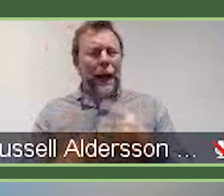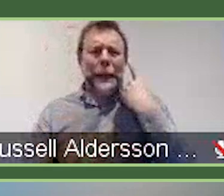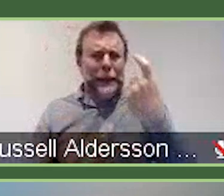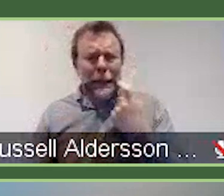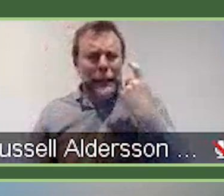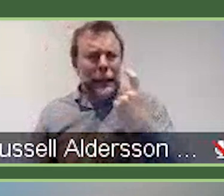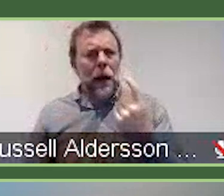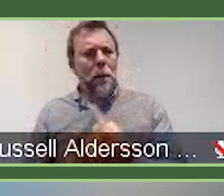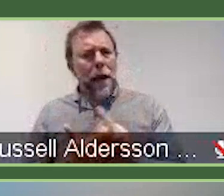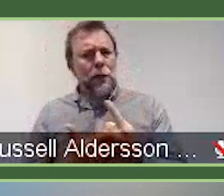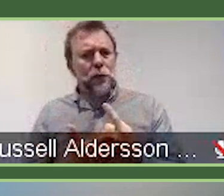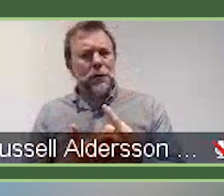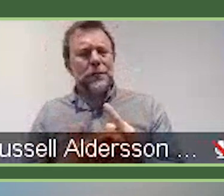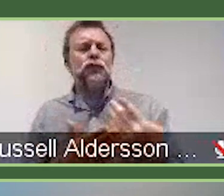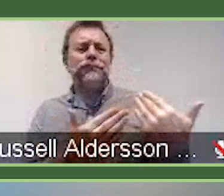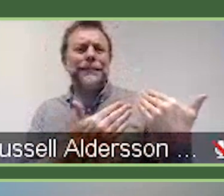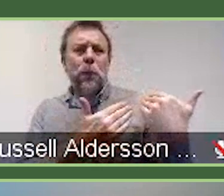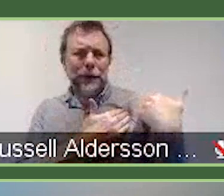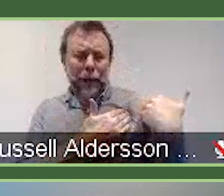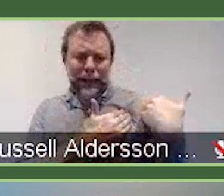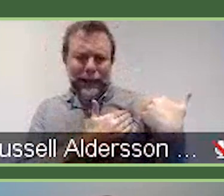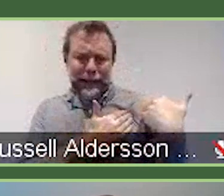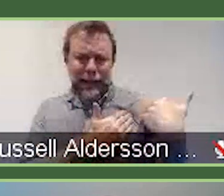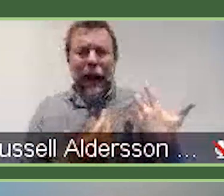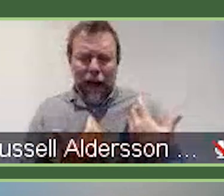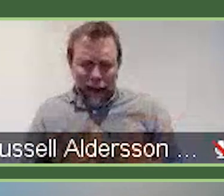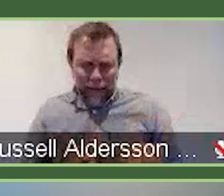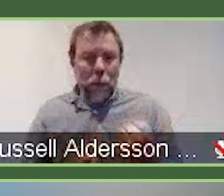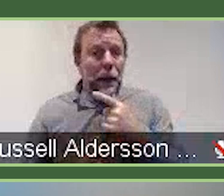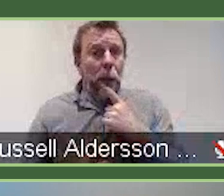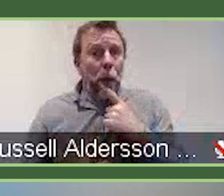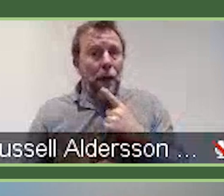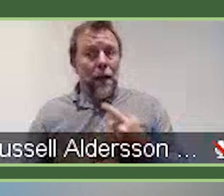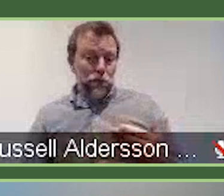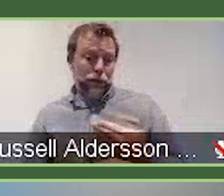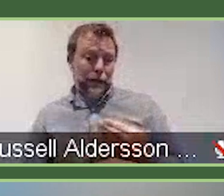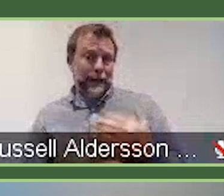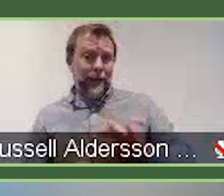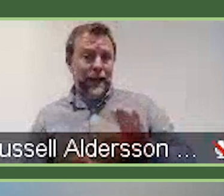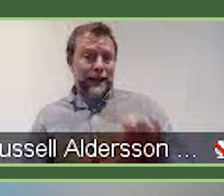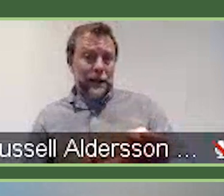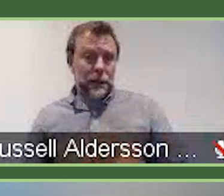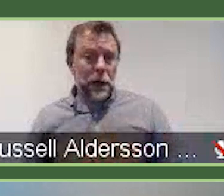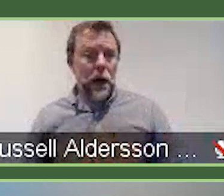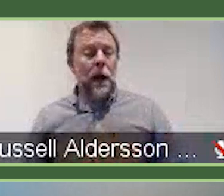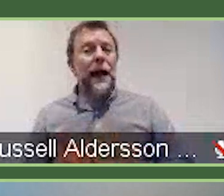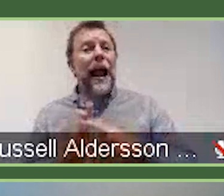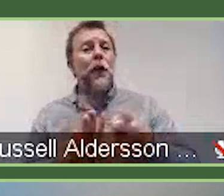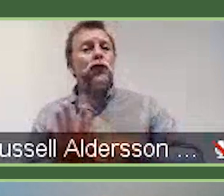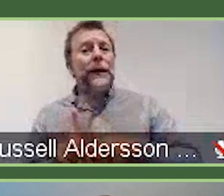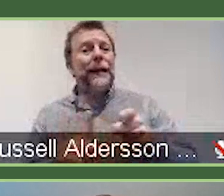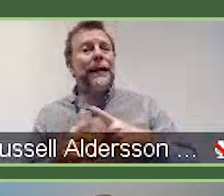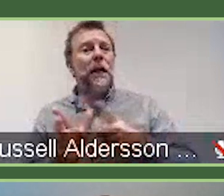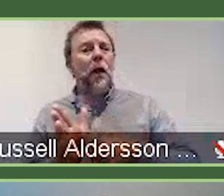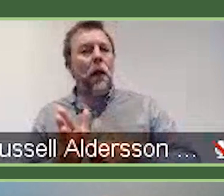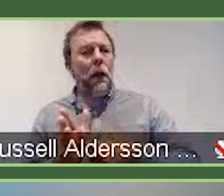and commitments that we had made to the people that we had previously invested in. for example, the Henry Dale Fellows. You